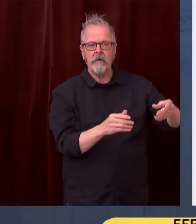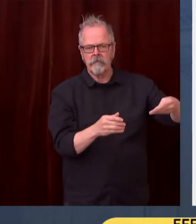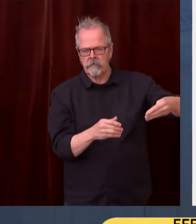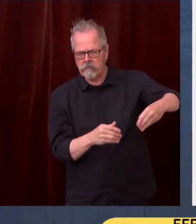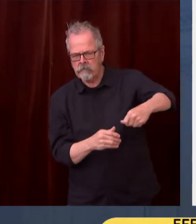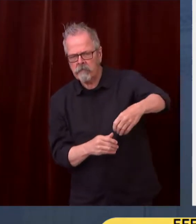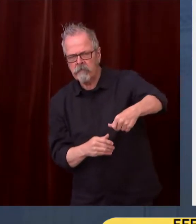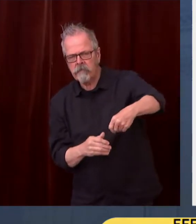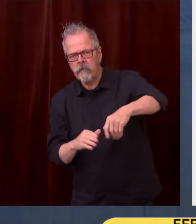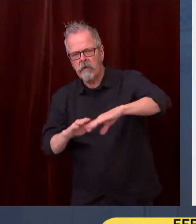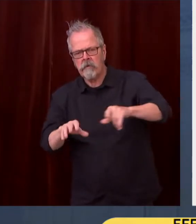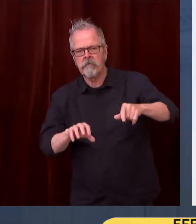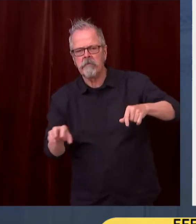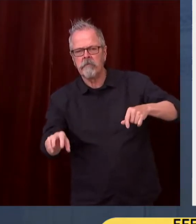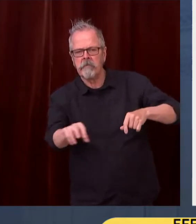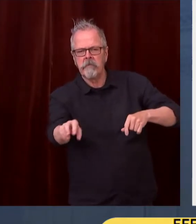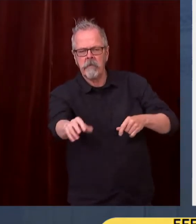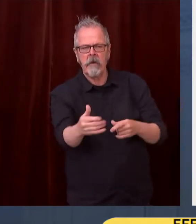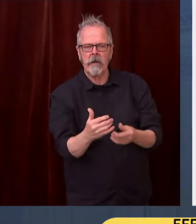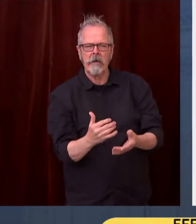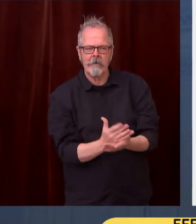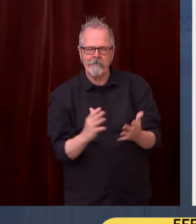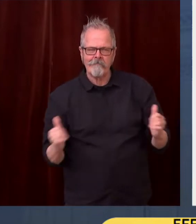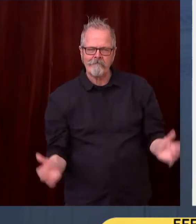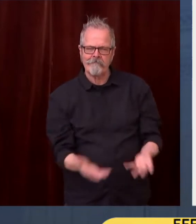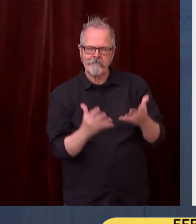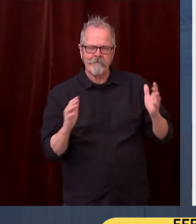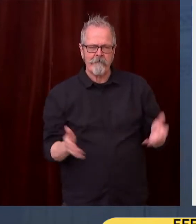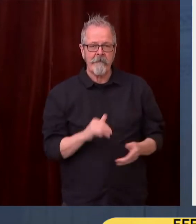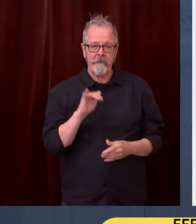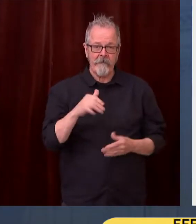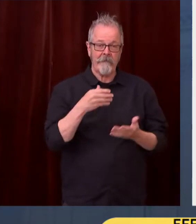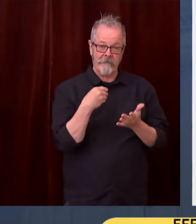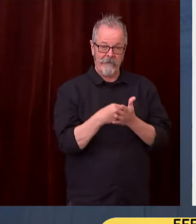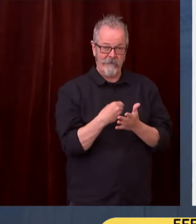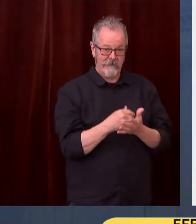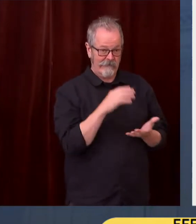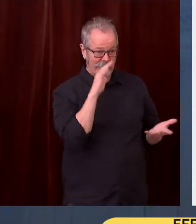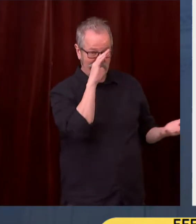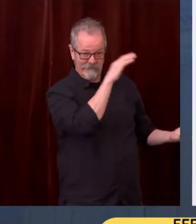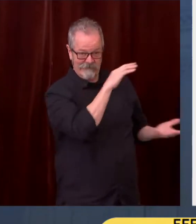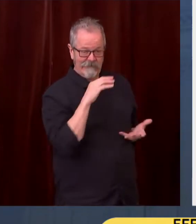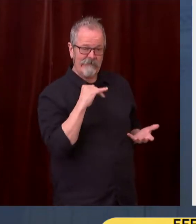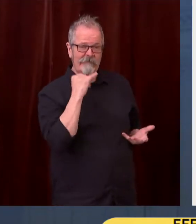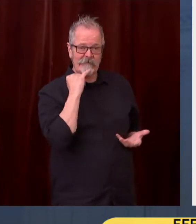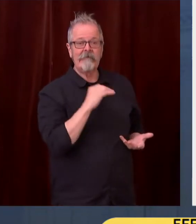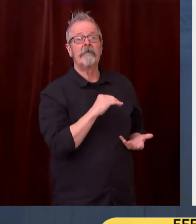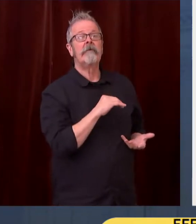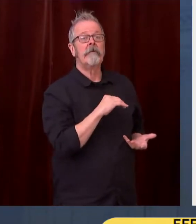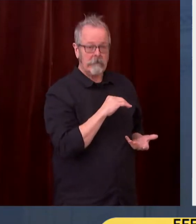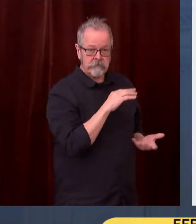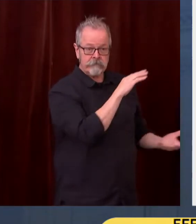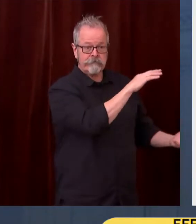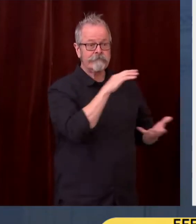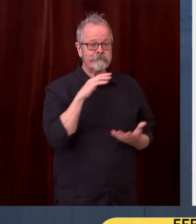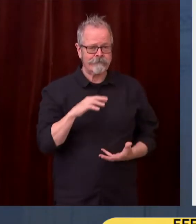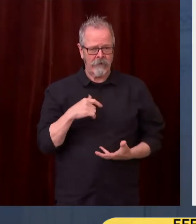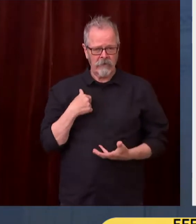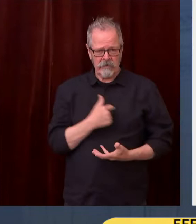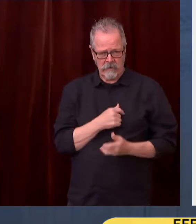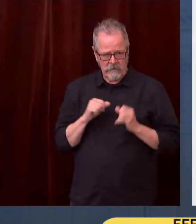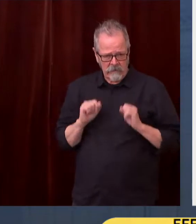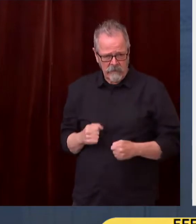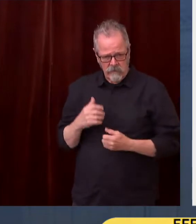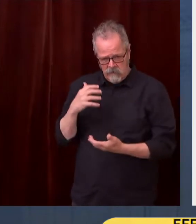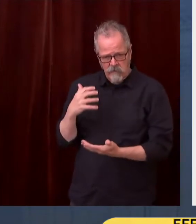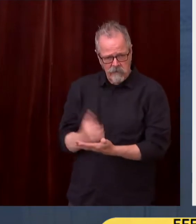us through the American Rescue Plan. We must use it as President Biden intended, to meet the most urgent needs of the nation and put us in